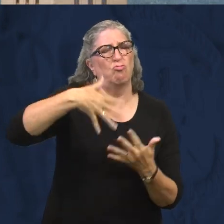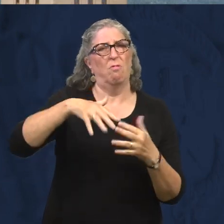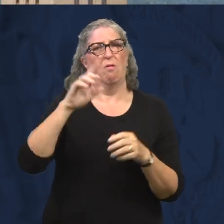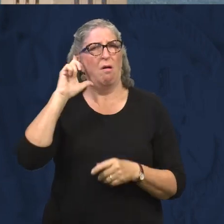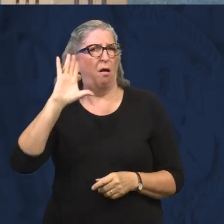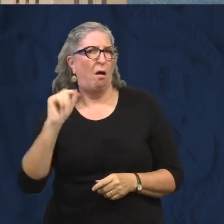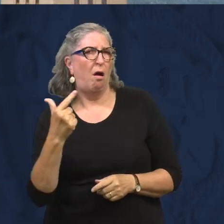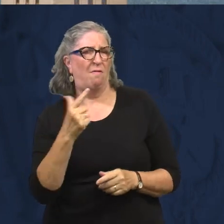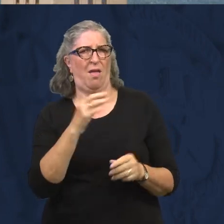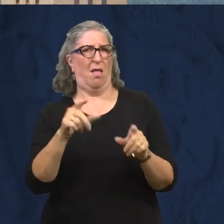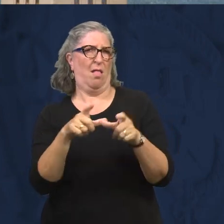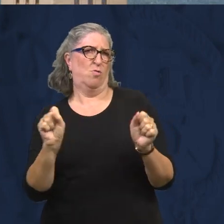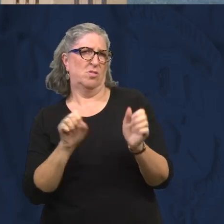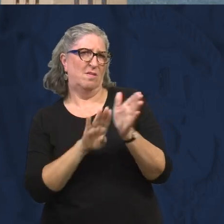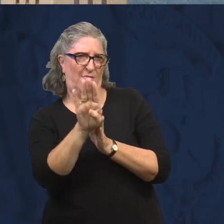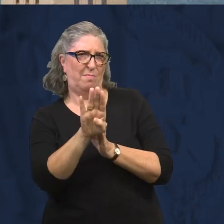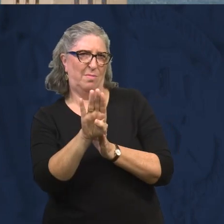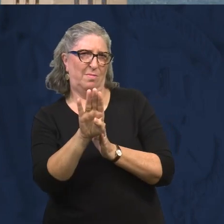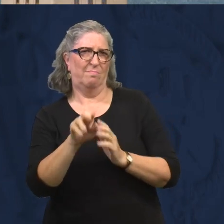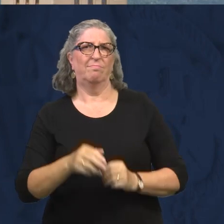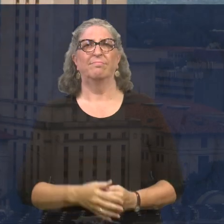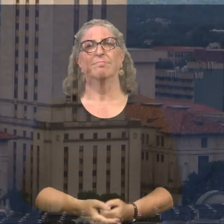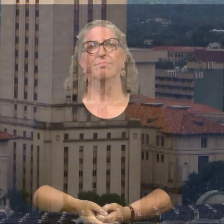cognitive, and linguistic development.